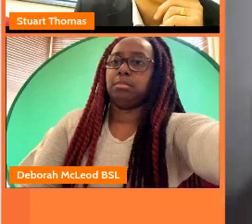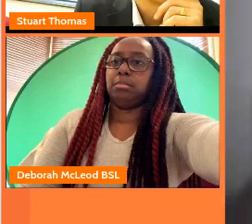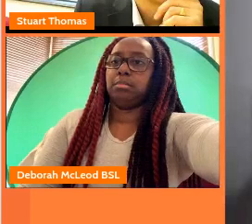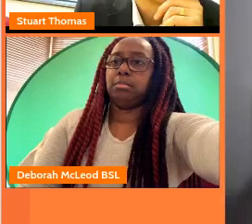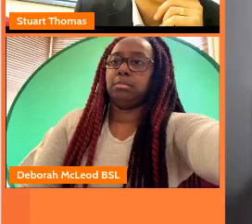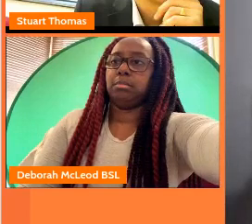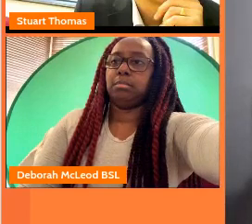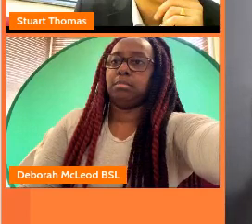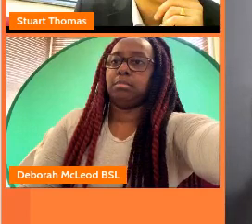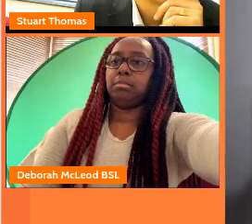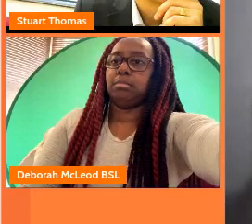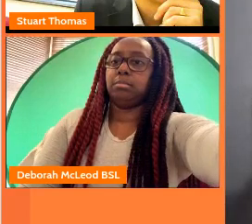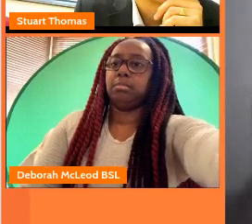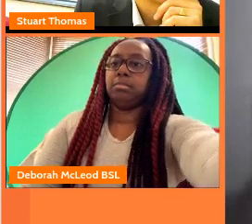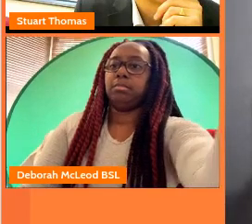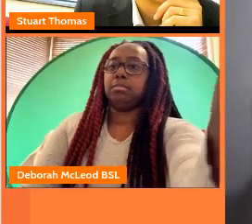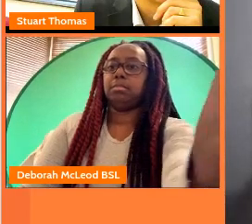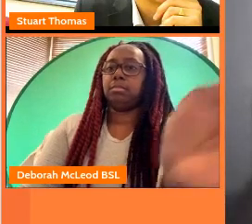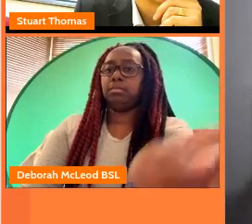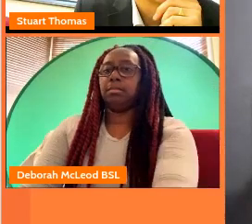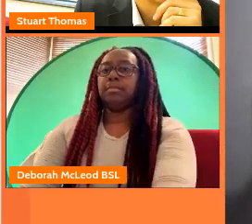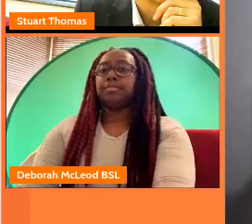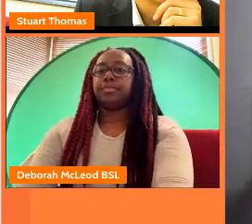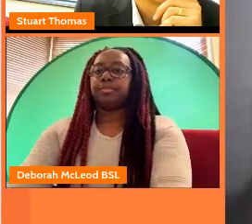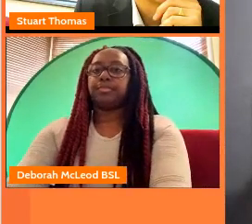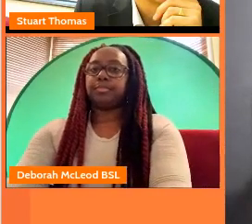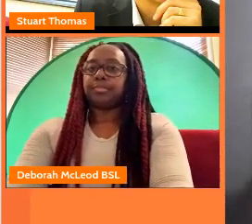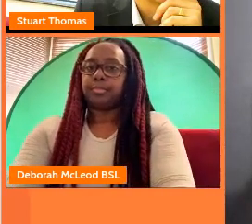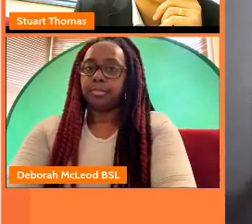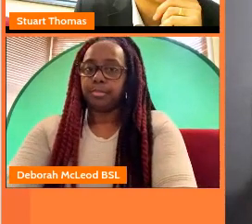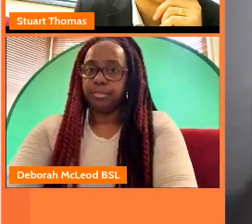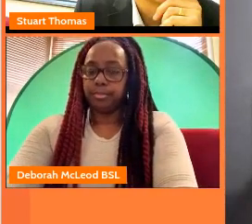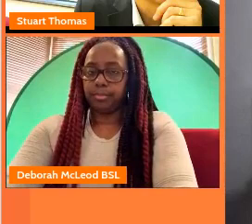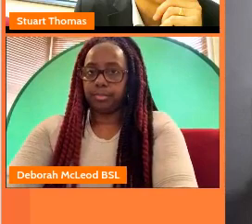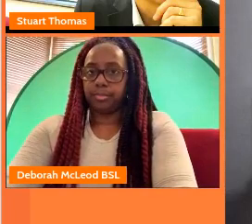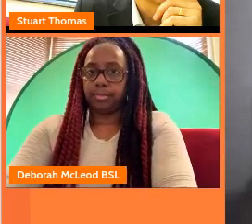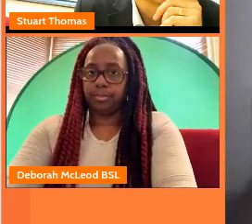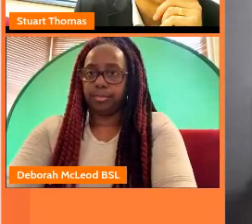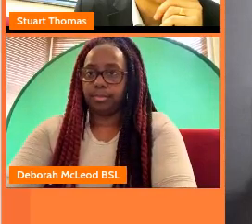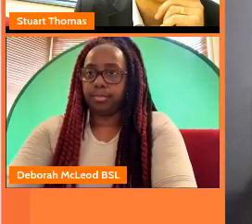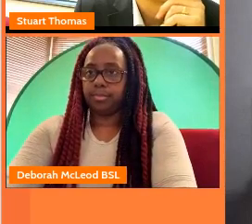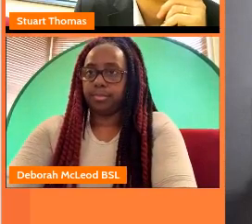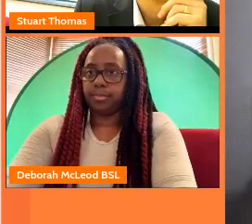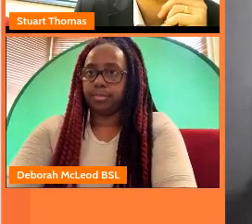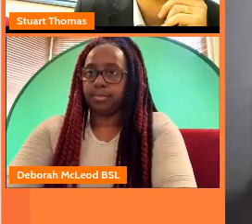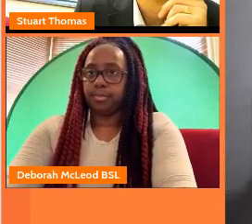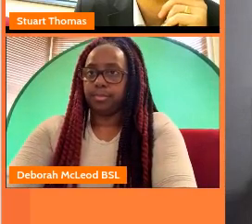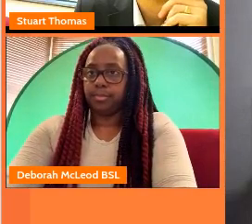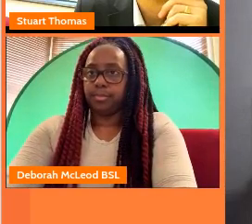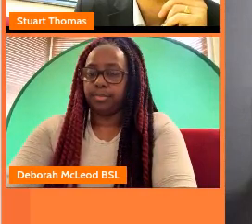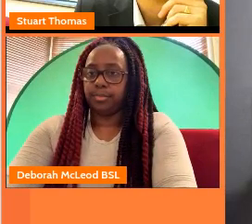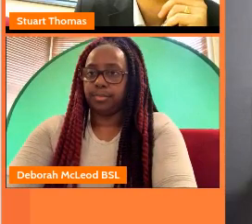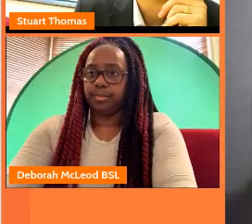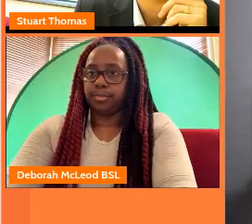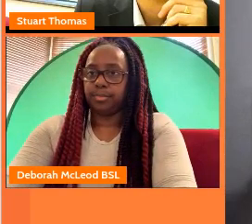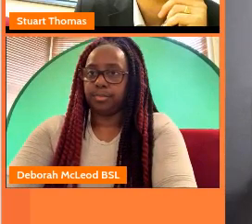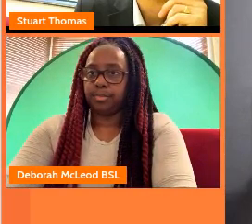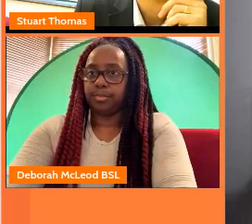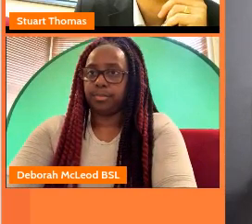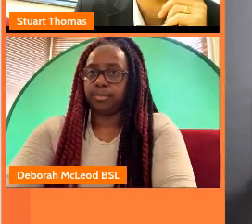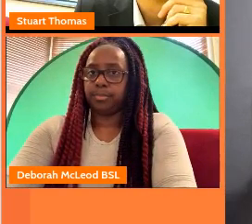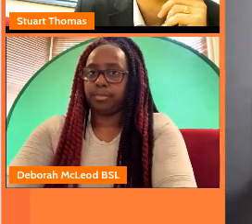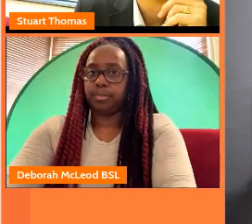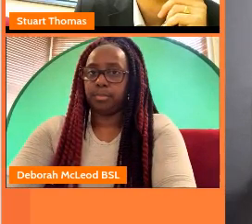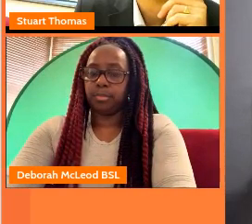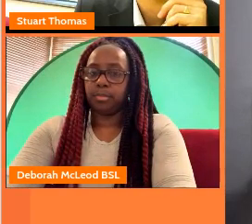really beneficial to us it it feels satisfying to have somebody with you who's developing skills and you you feel that kind of